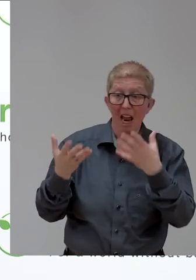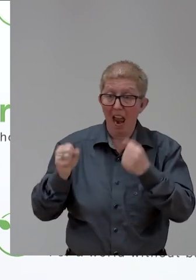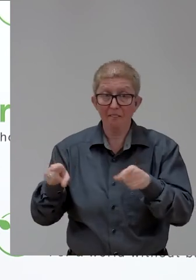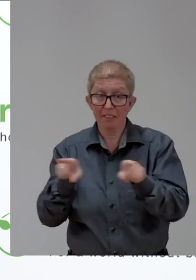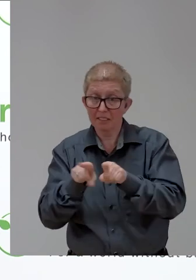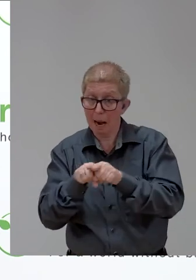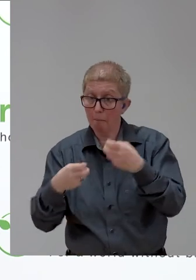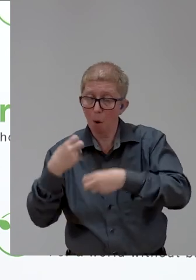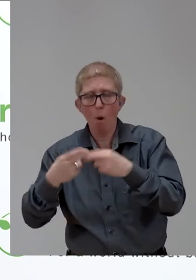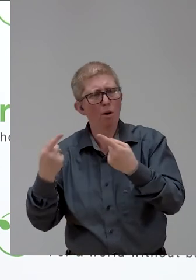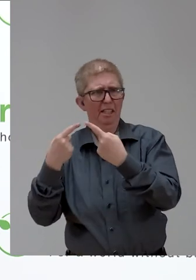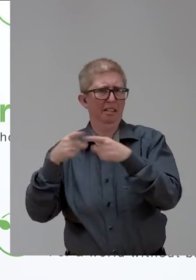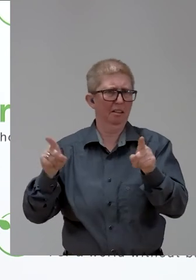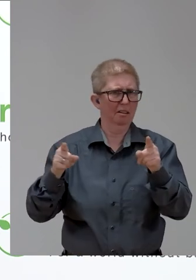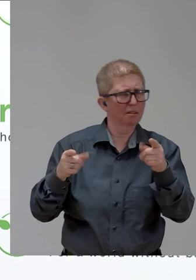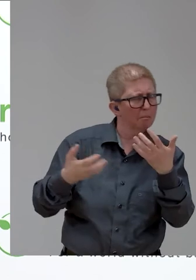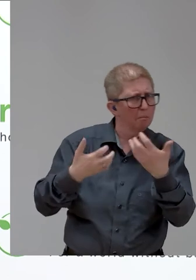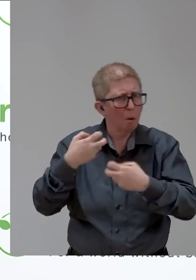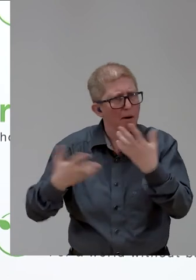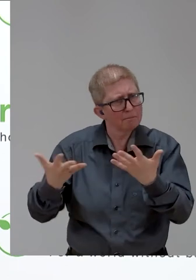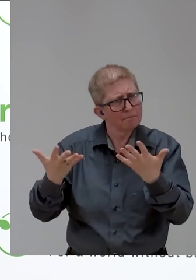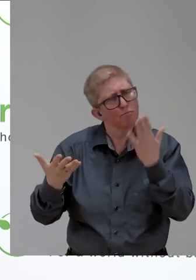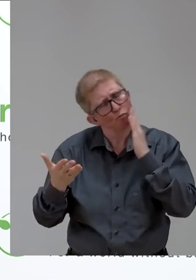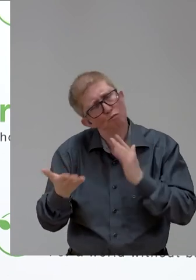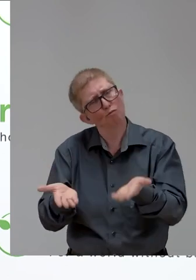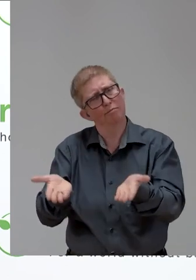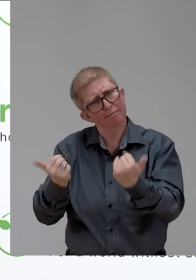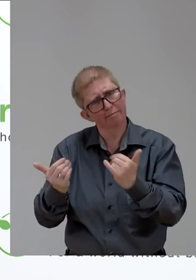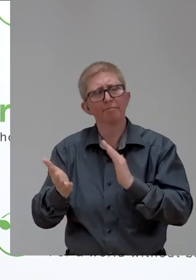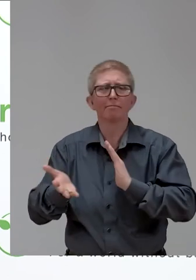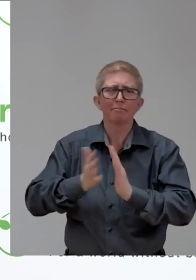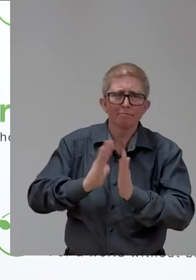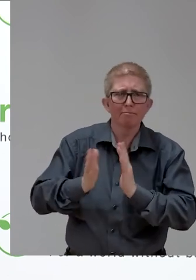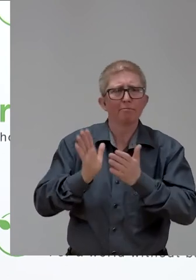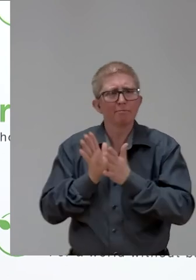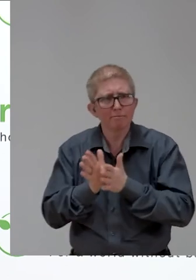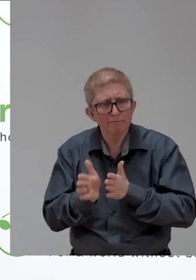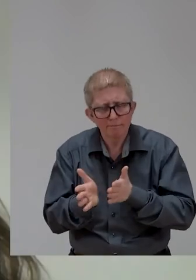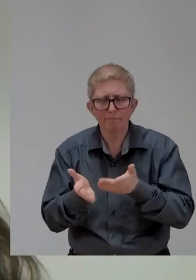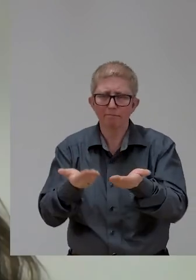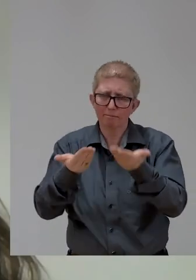approach to move society and governments towards more accessibility and inclusion.